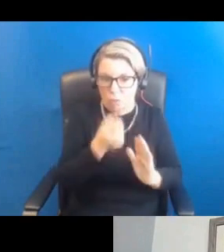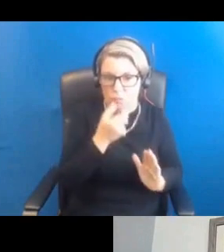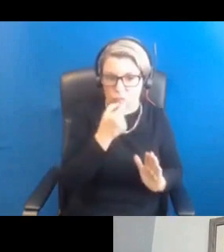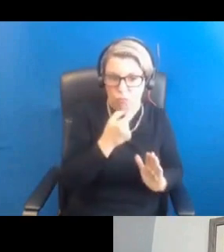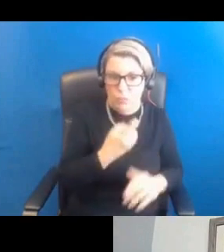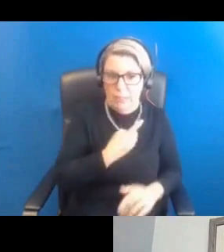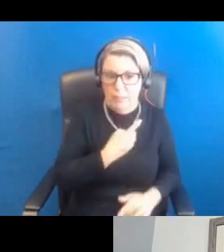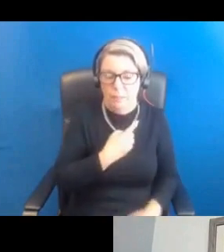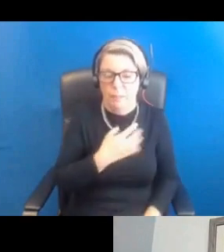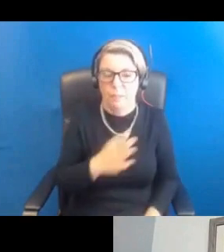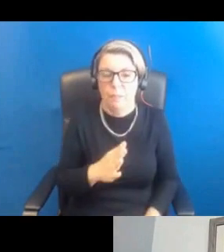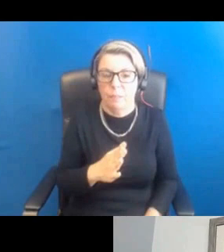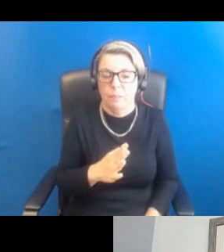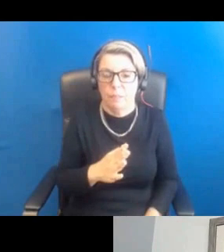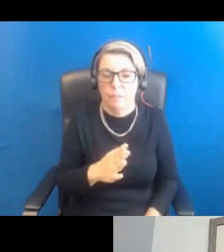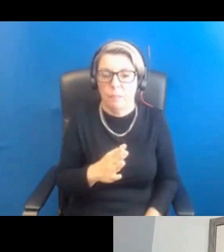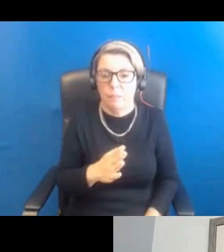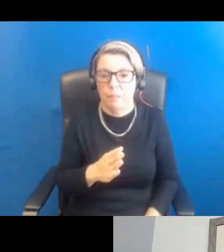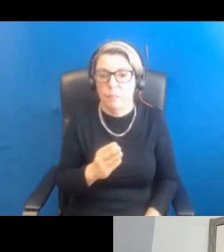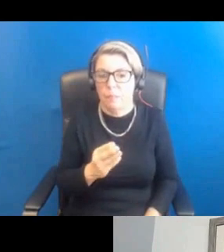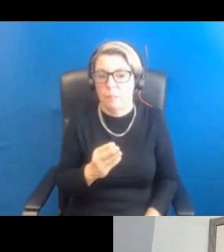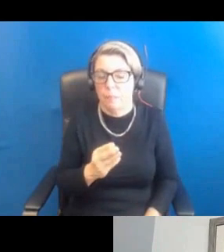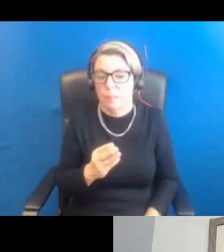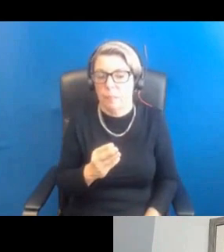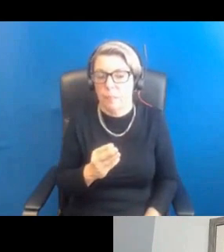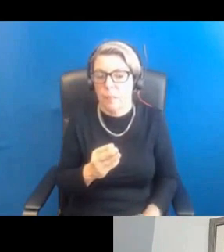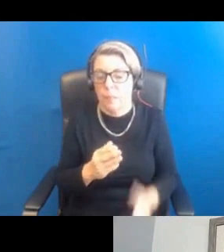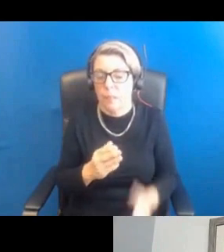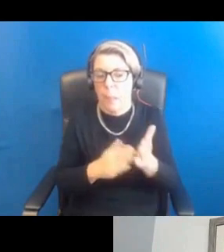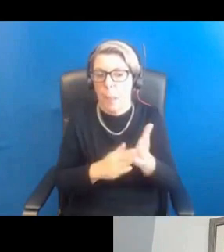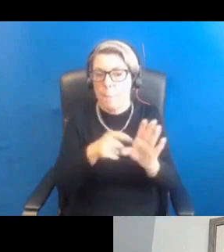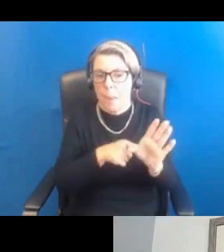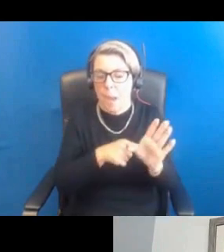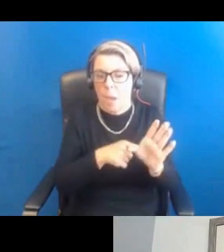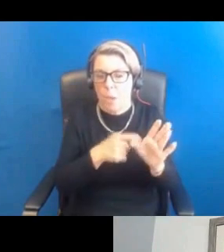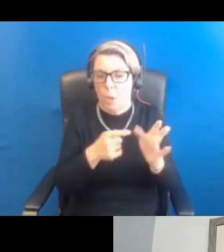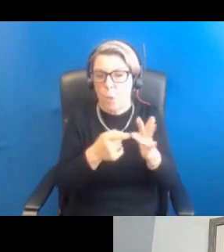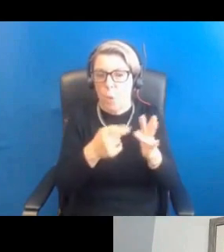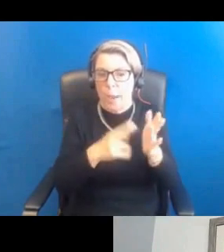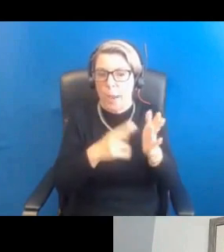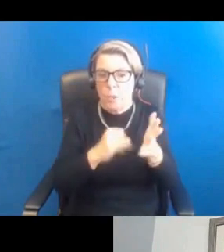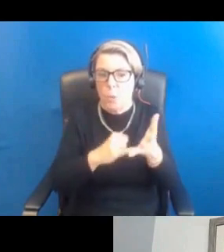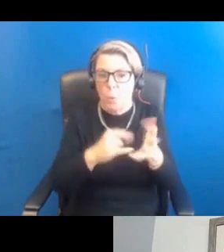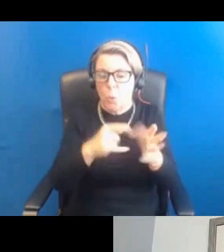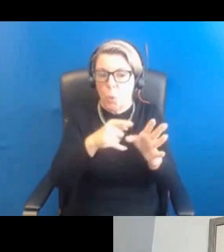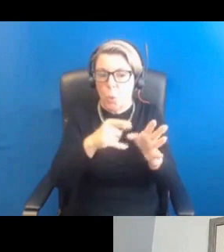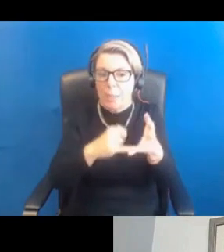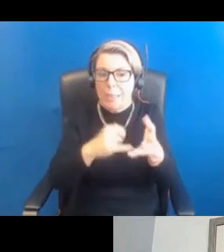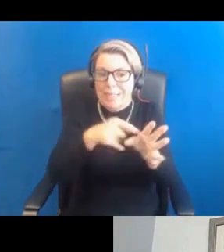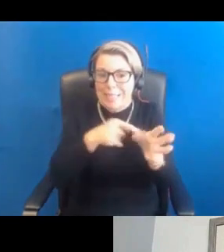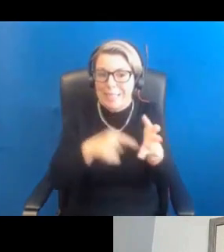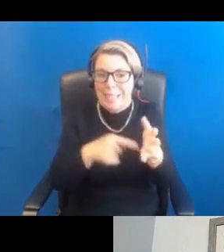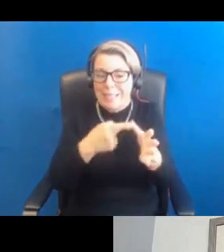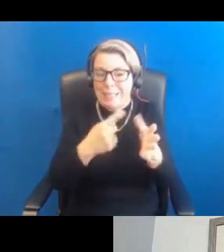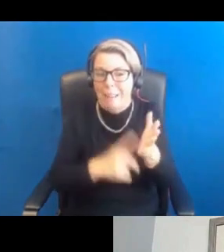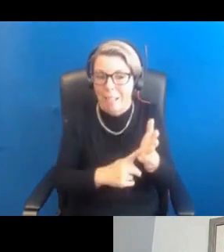Q&A. But there's ones about myoinsol sitol. And is that a reliable way to balance